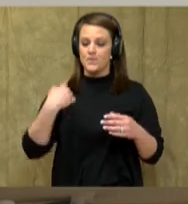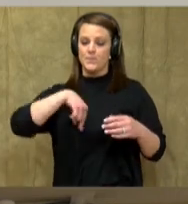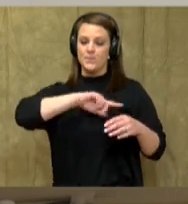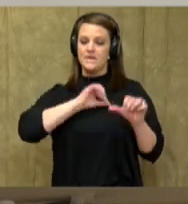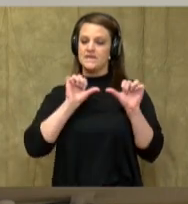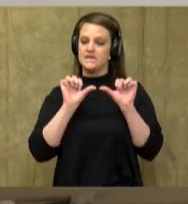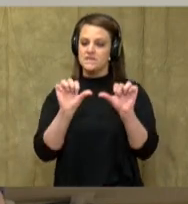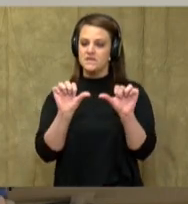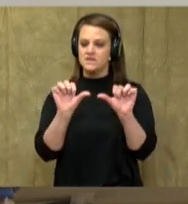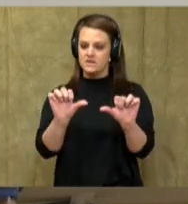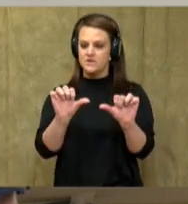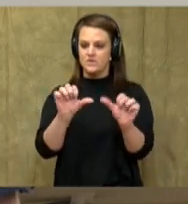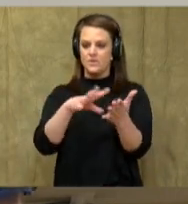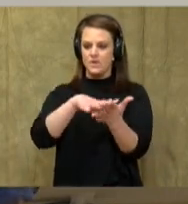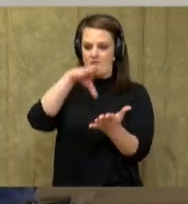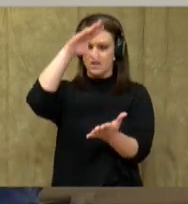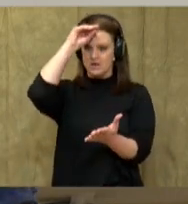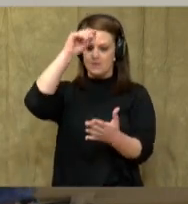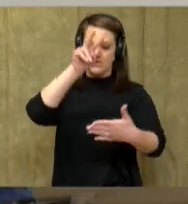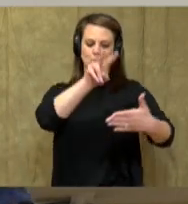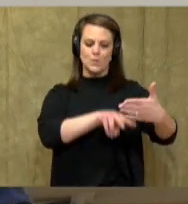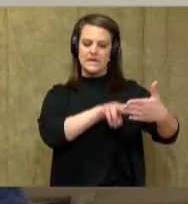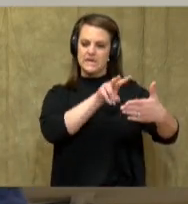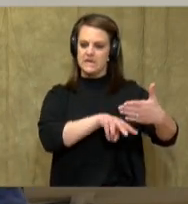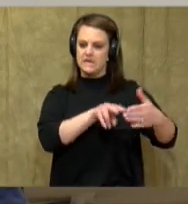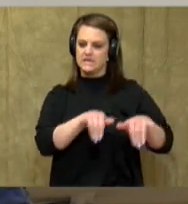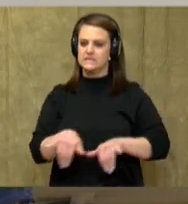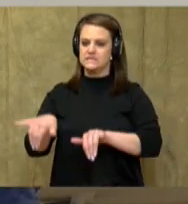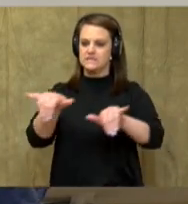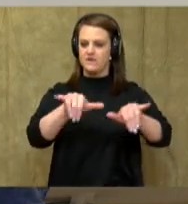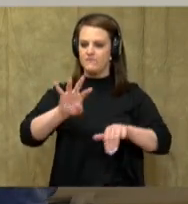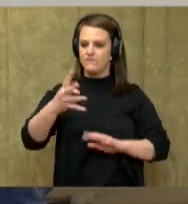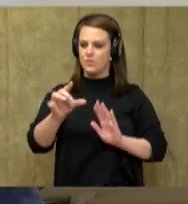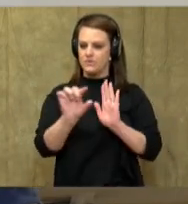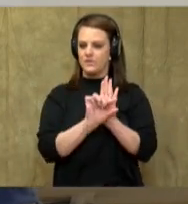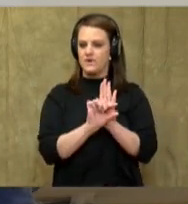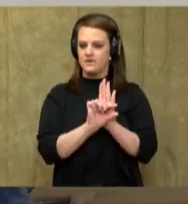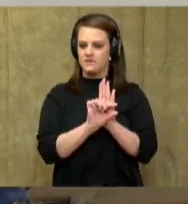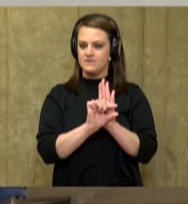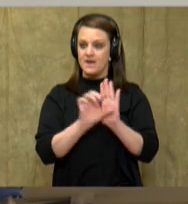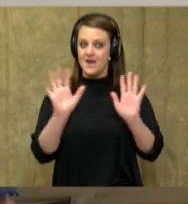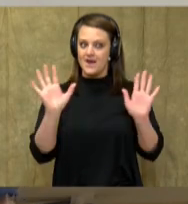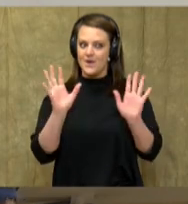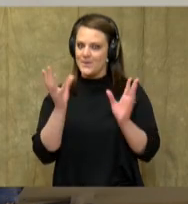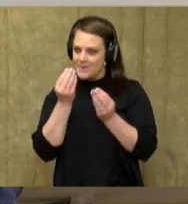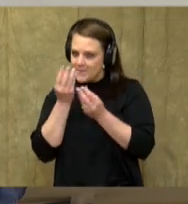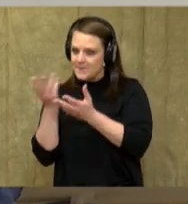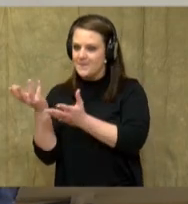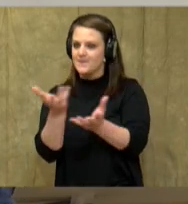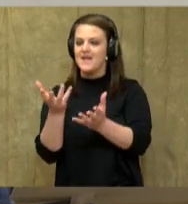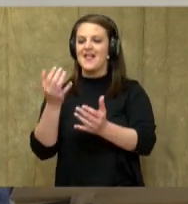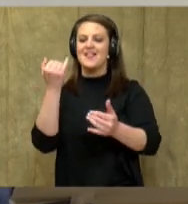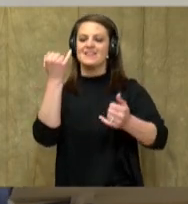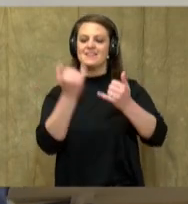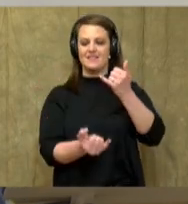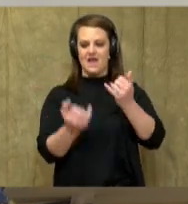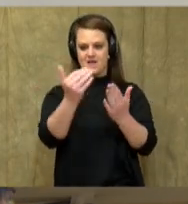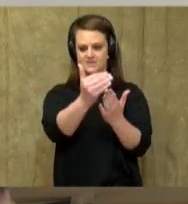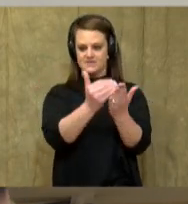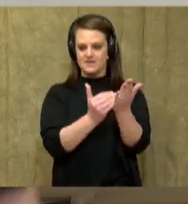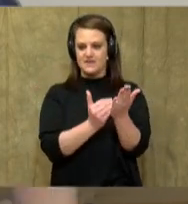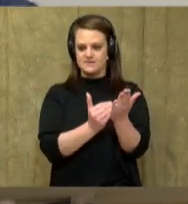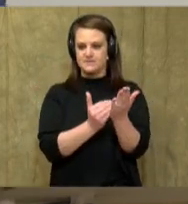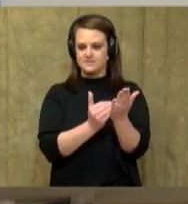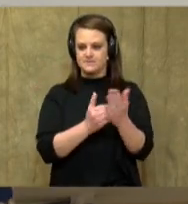about Reading of Informational Standard 4th grade first, and by the way, today is our last lesson on this standard,